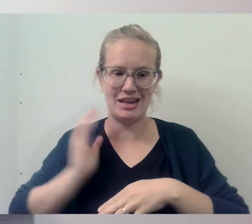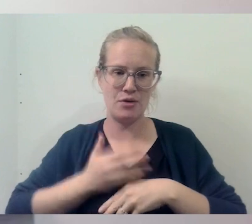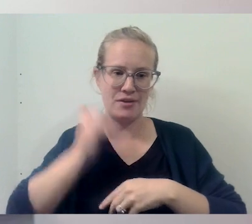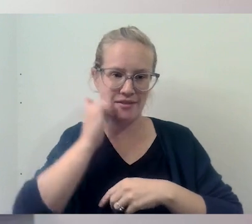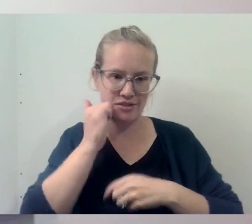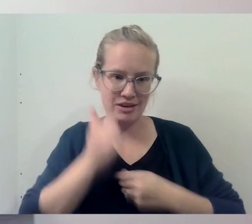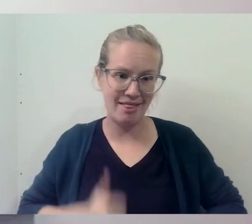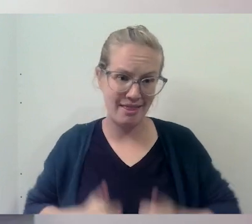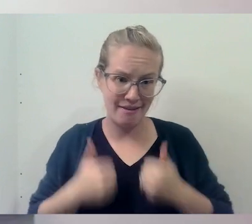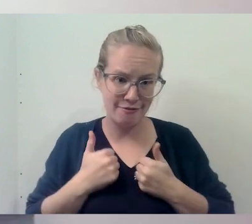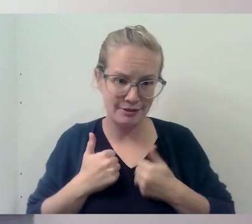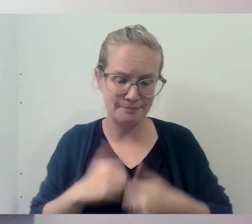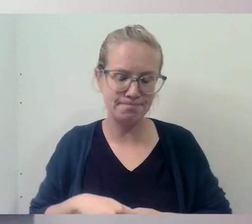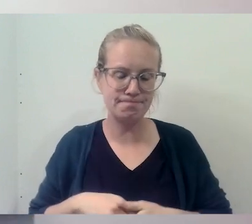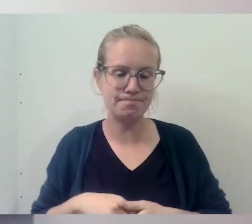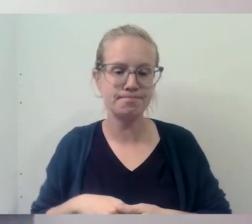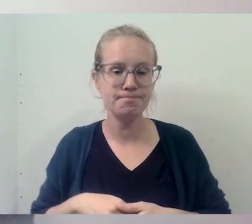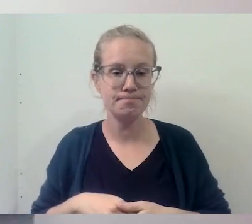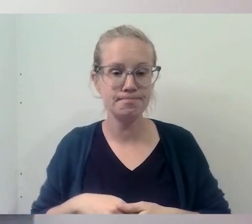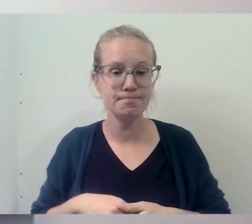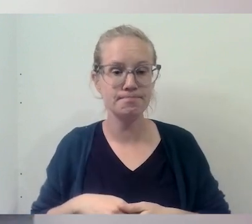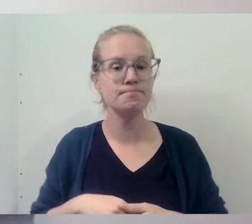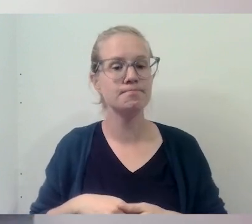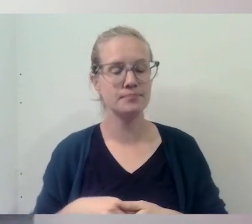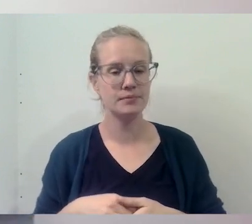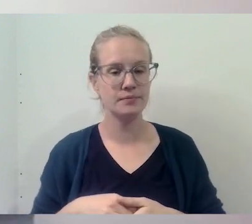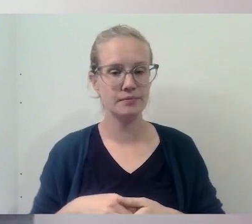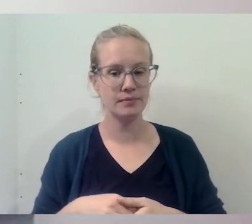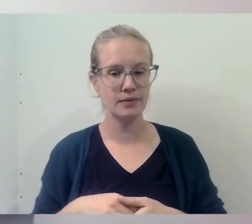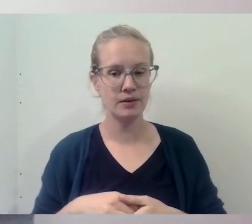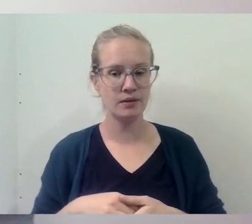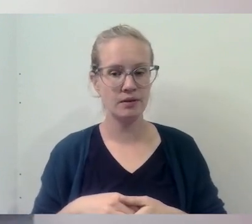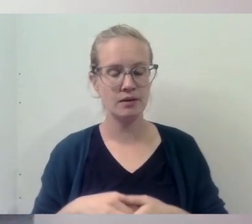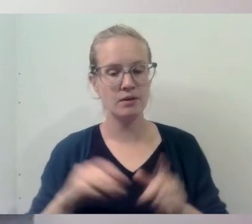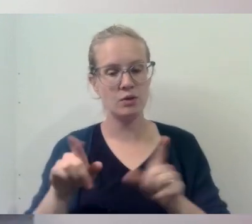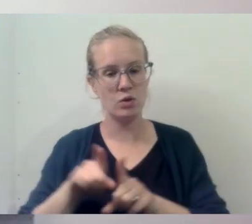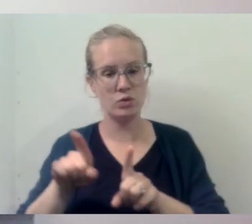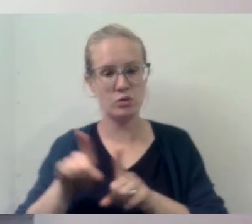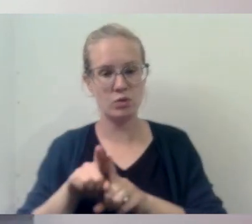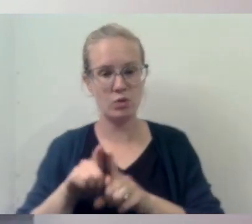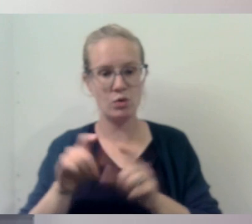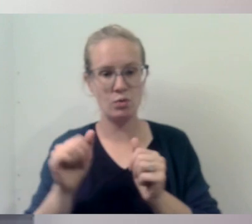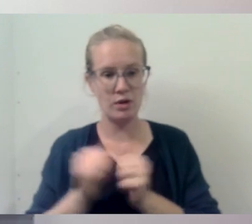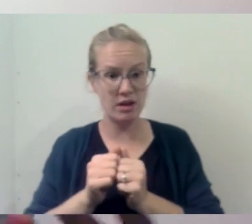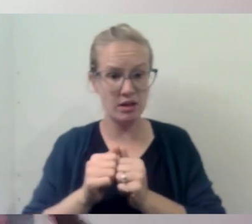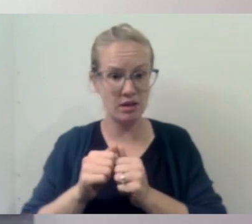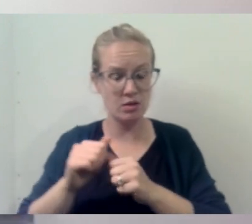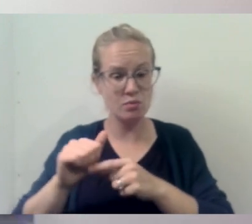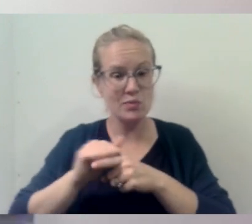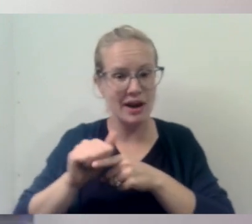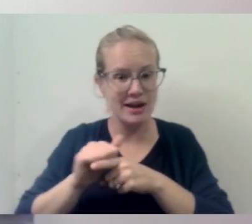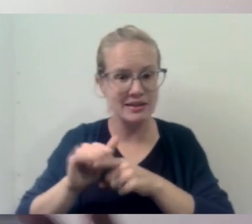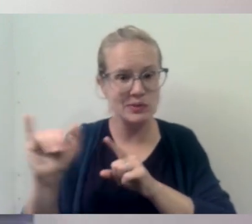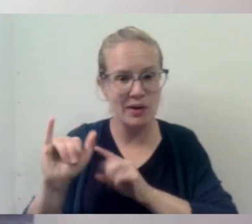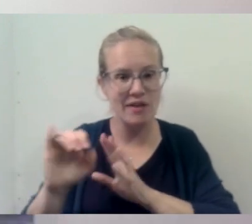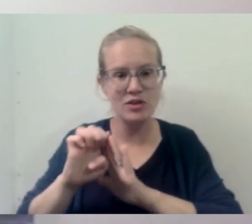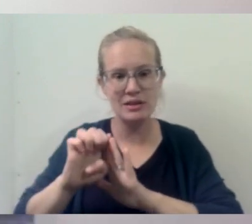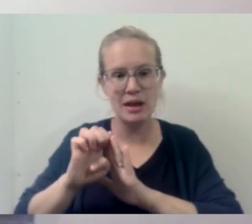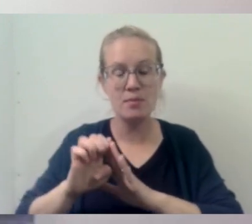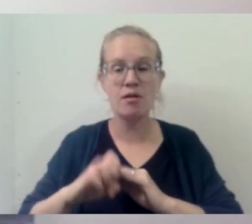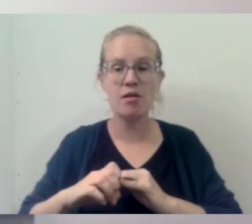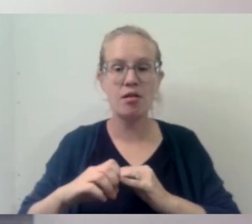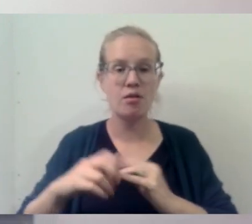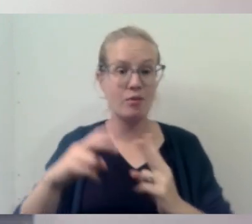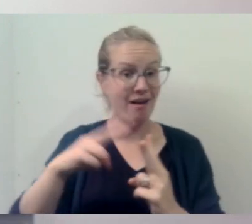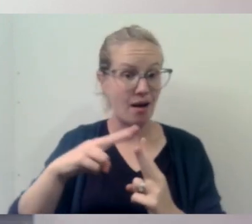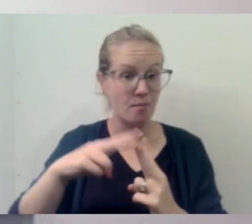-day lives. And also, with the scope of practice as well, for example, when a couple